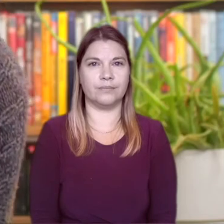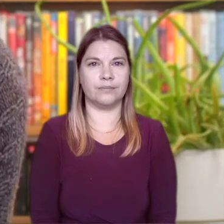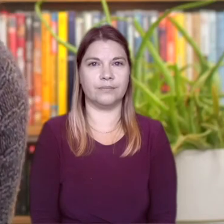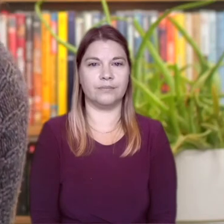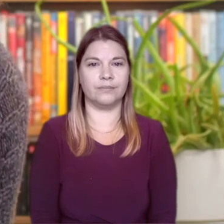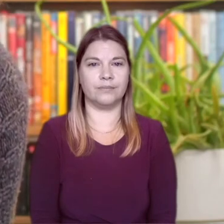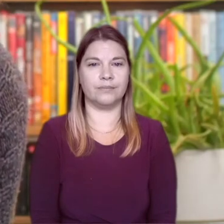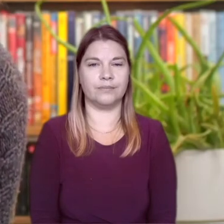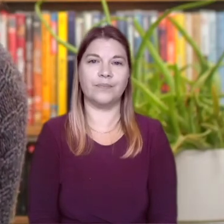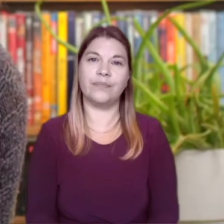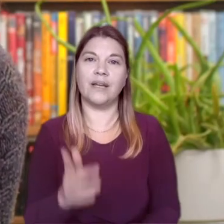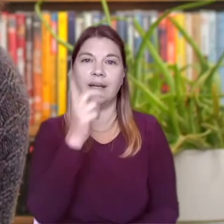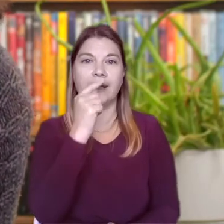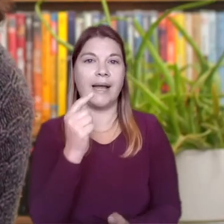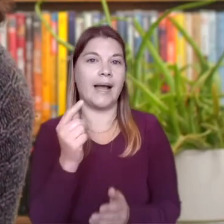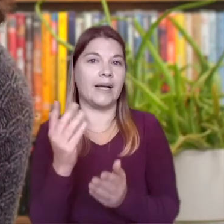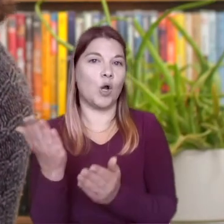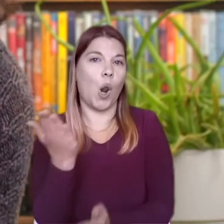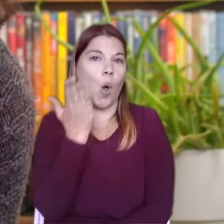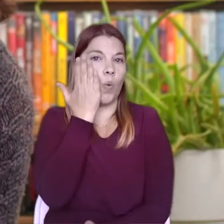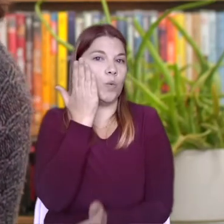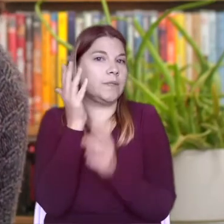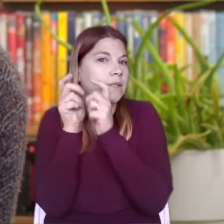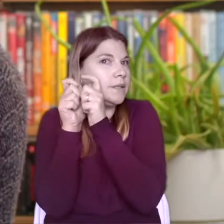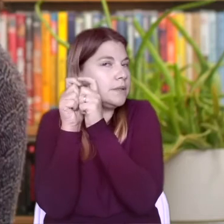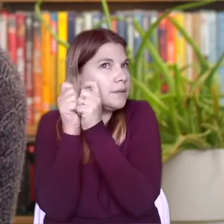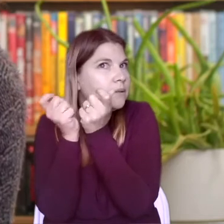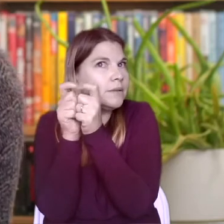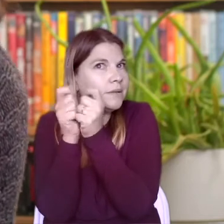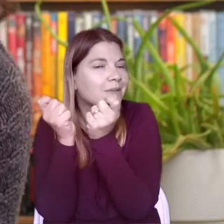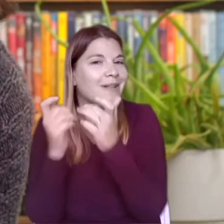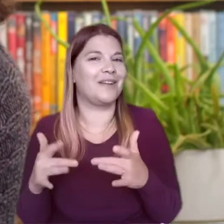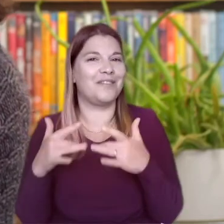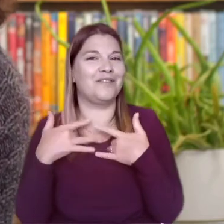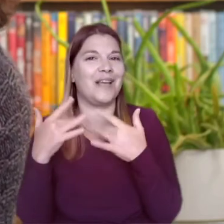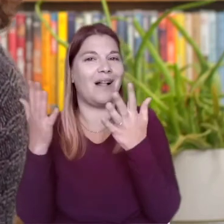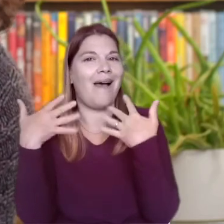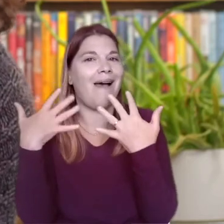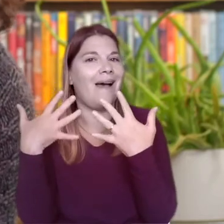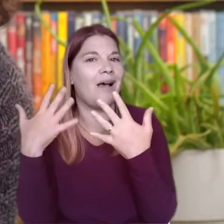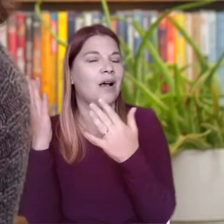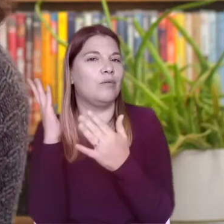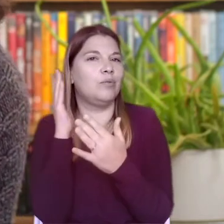if we flick through the book close to our heads we can feel the air brushing gently on our face